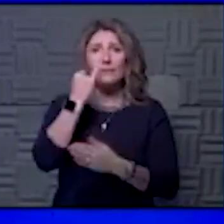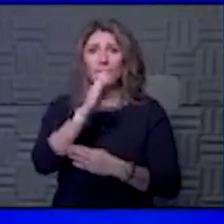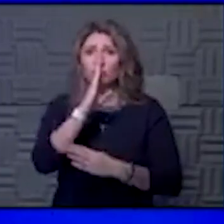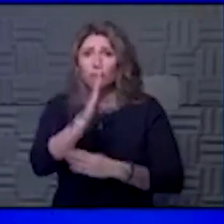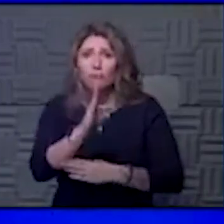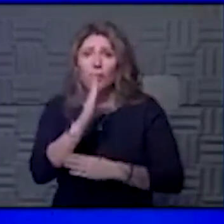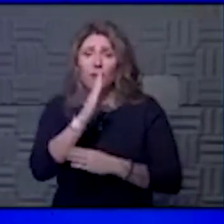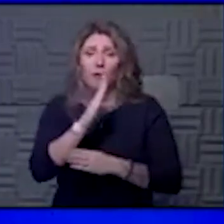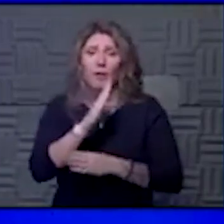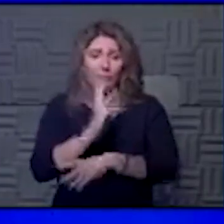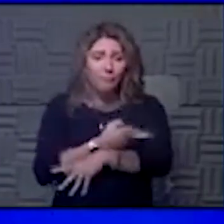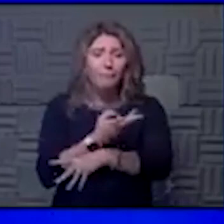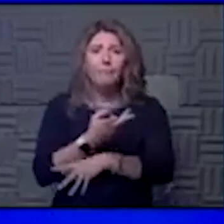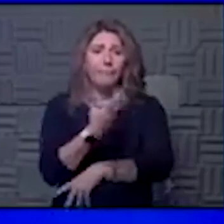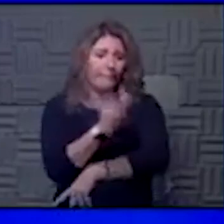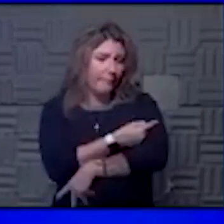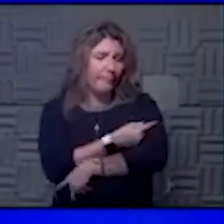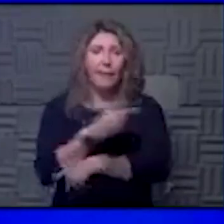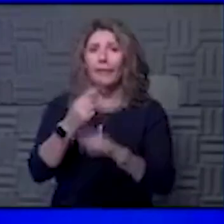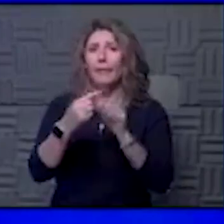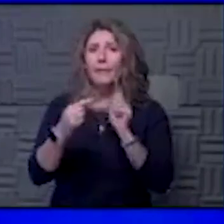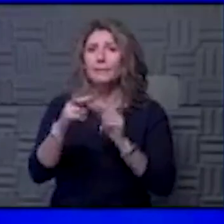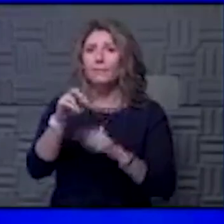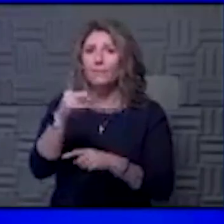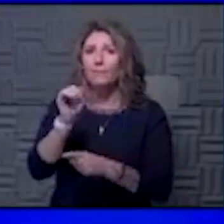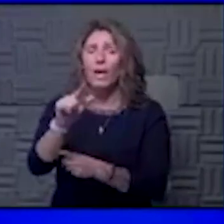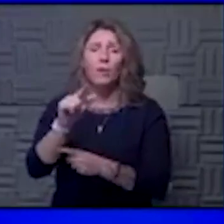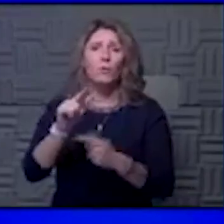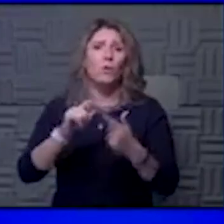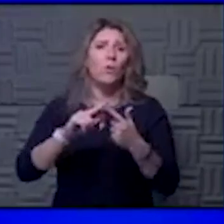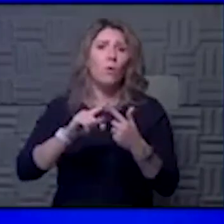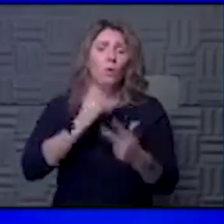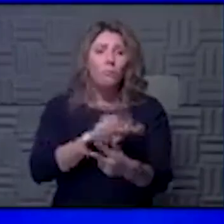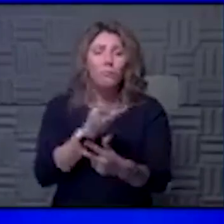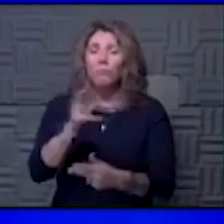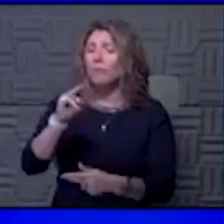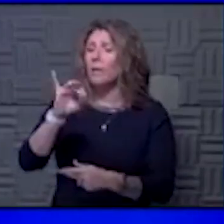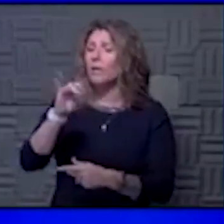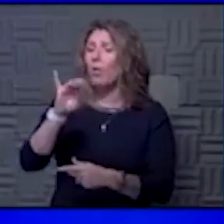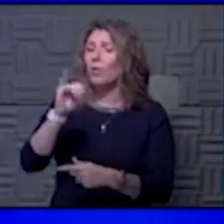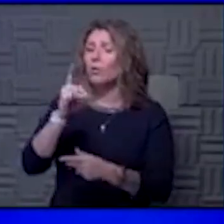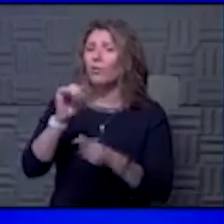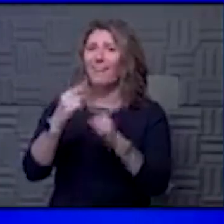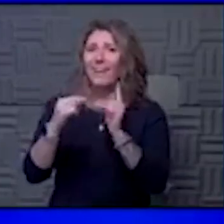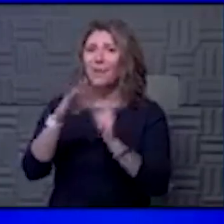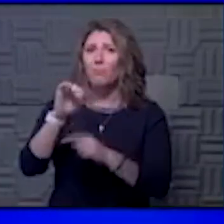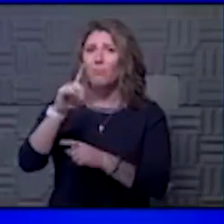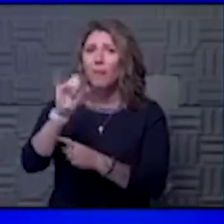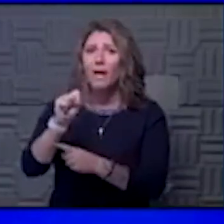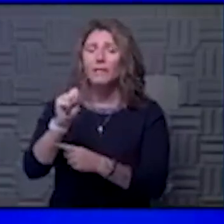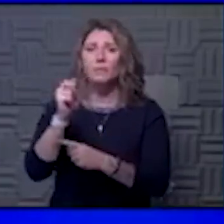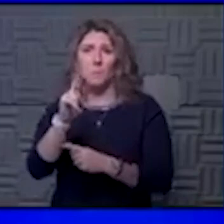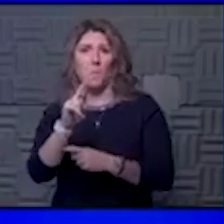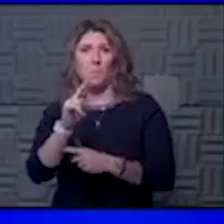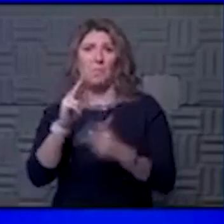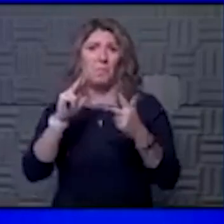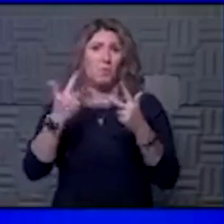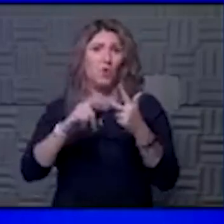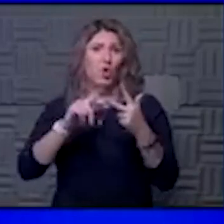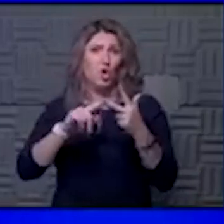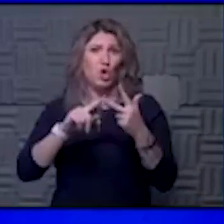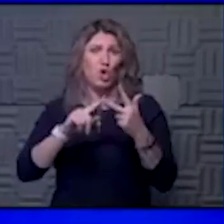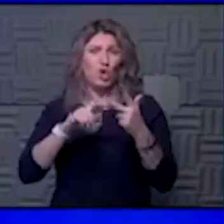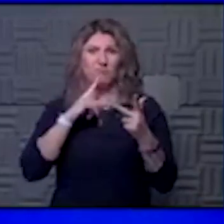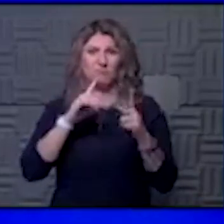antiviral drugs, whether it's any monoclonal antibodies, where it's the first, second, or maybe third generation of vaccination as well. So